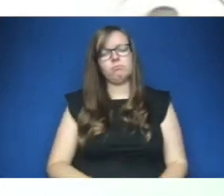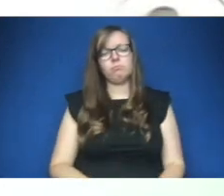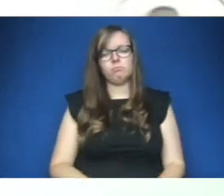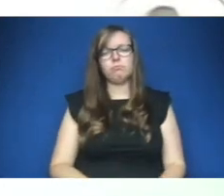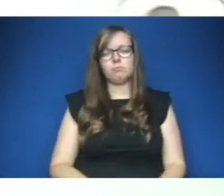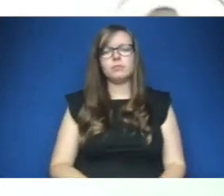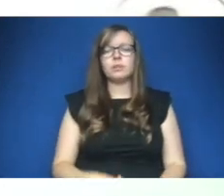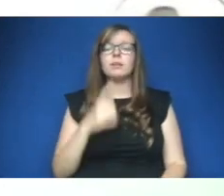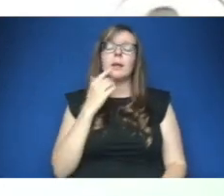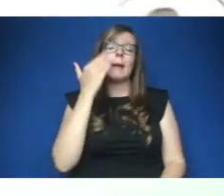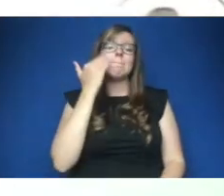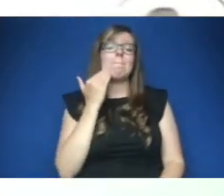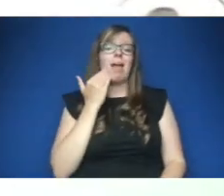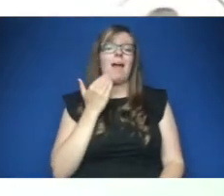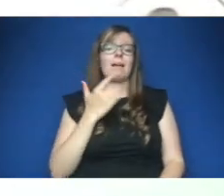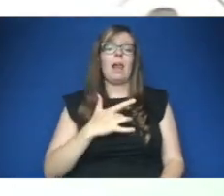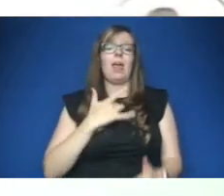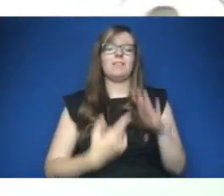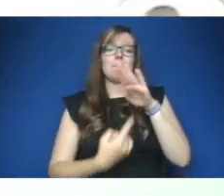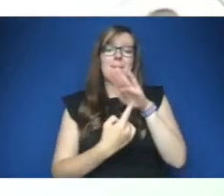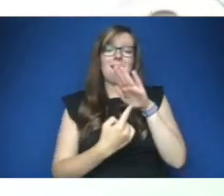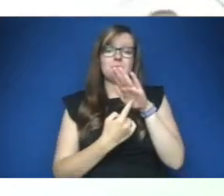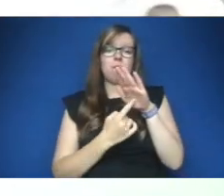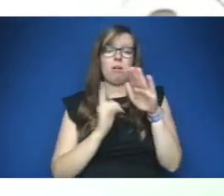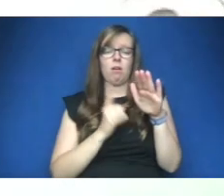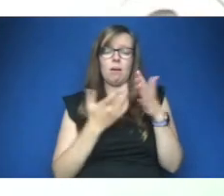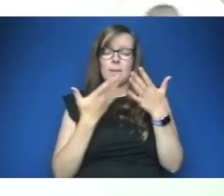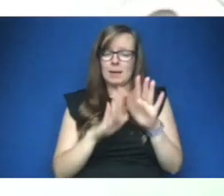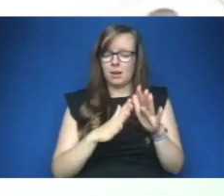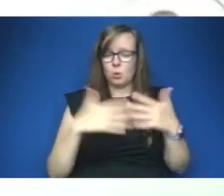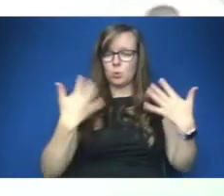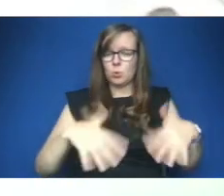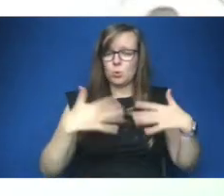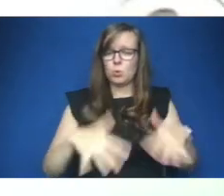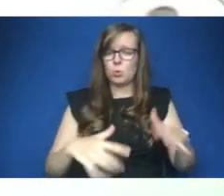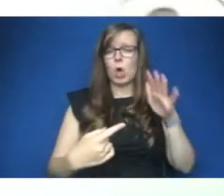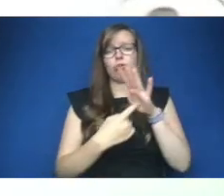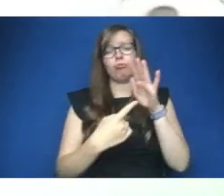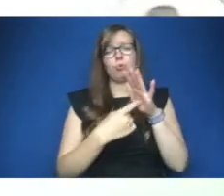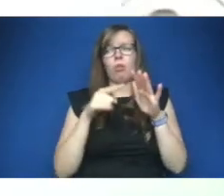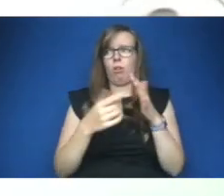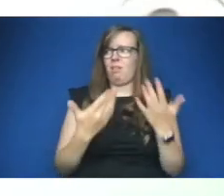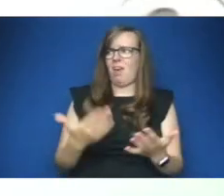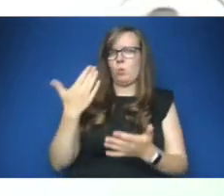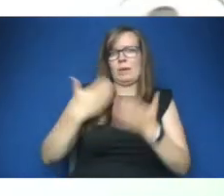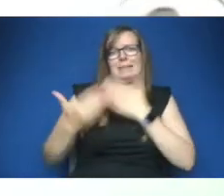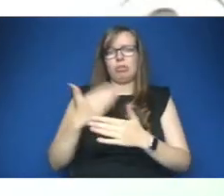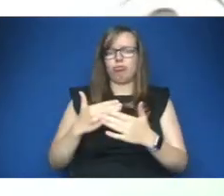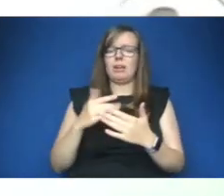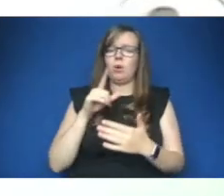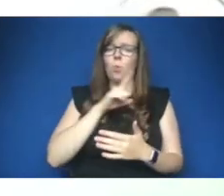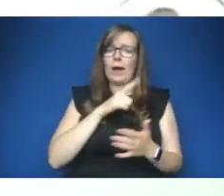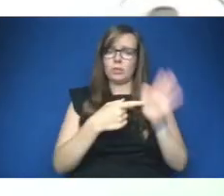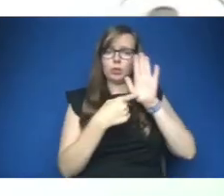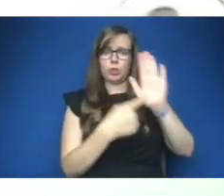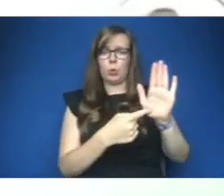lives matter movement this has been really crucial point in history for me because it's highlighted that we as we all know